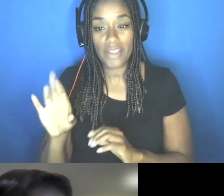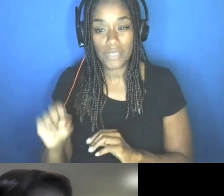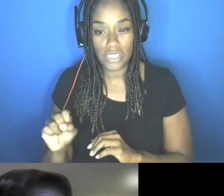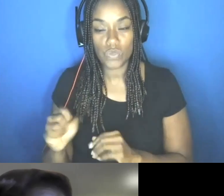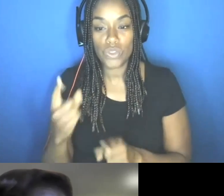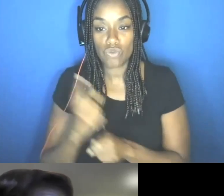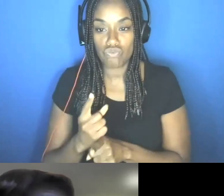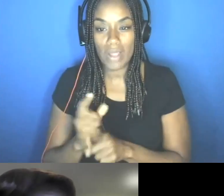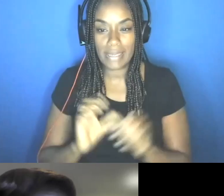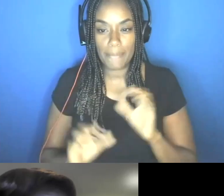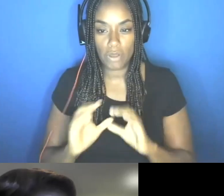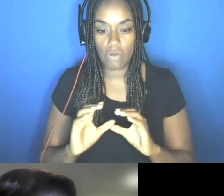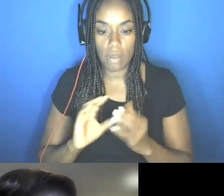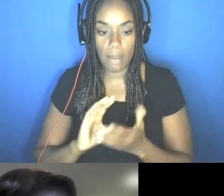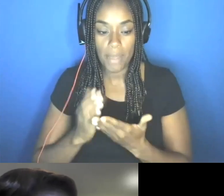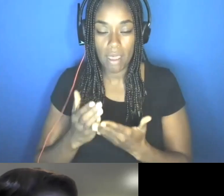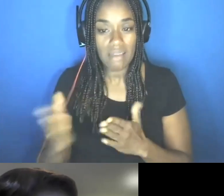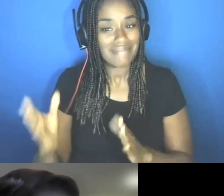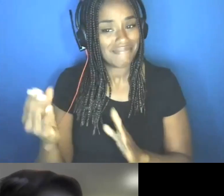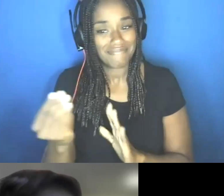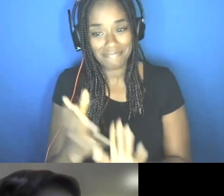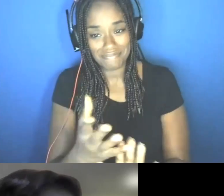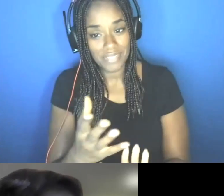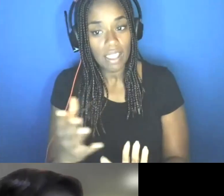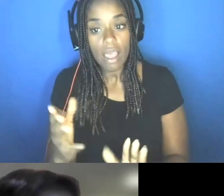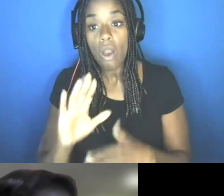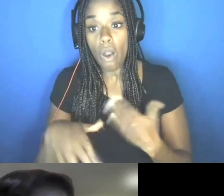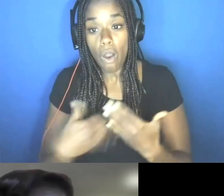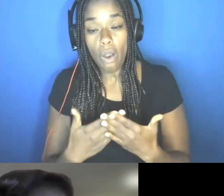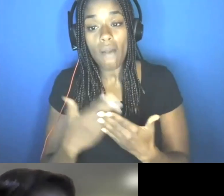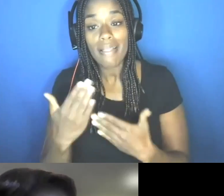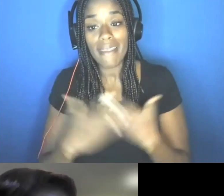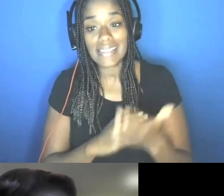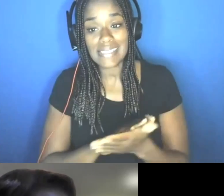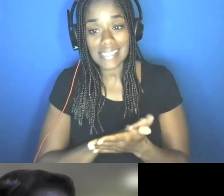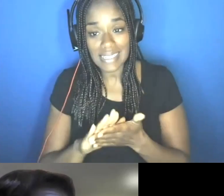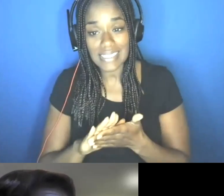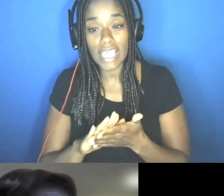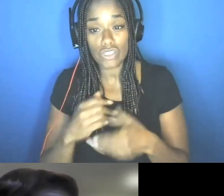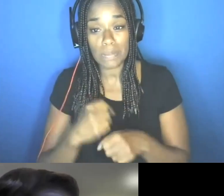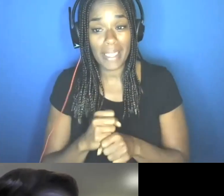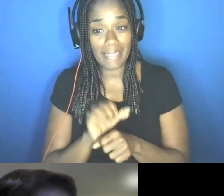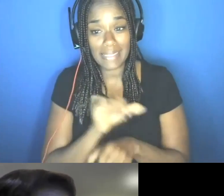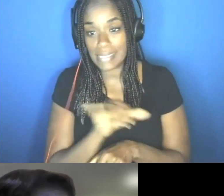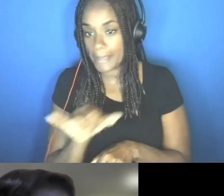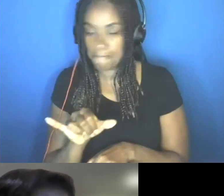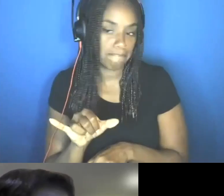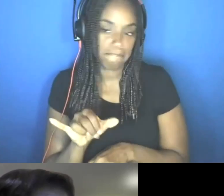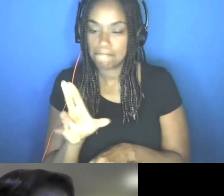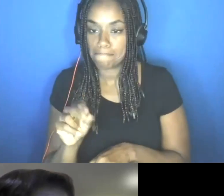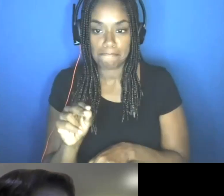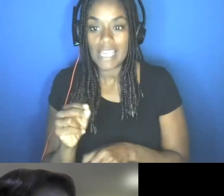please note that not all hand sanitizers are made the same. We have had some hand sanitizers recalled because